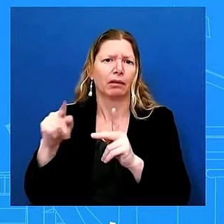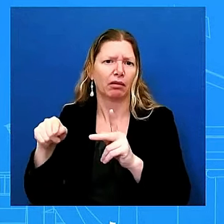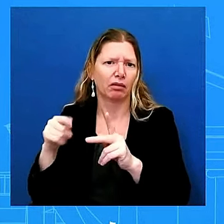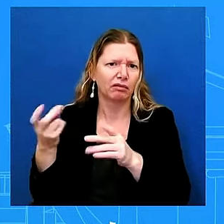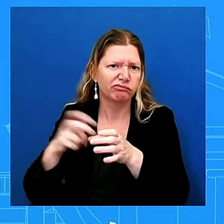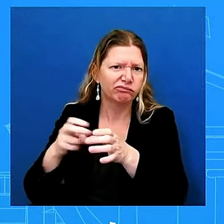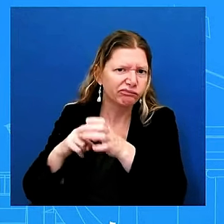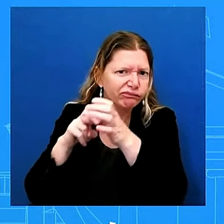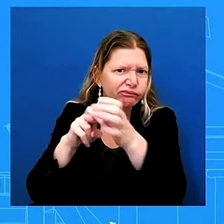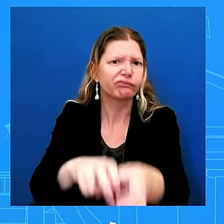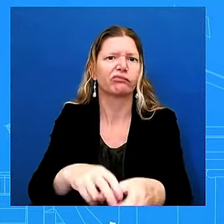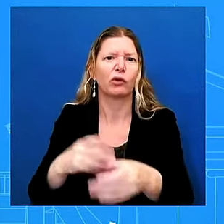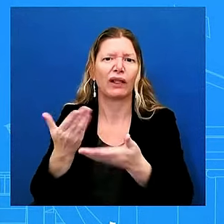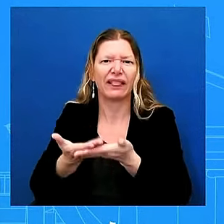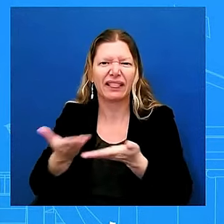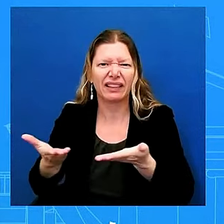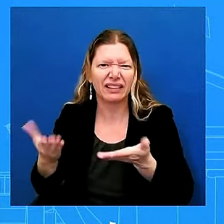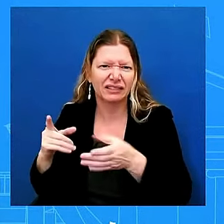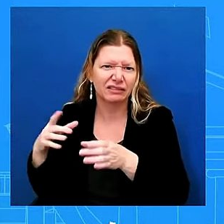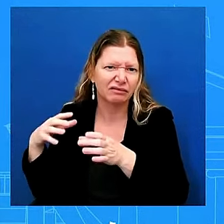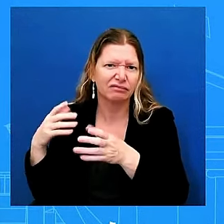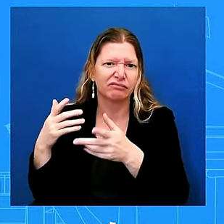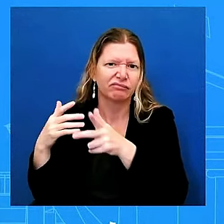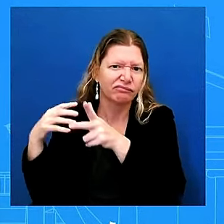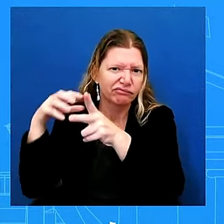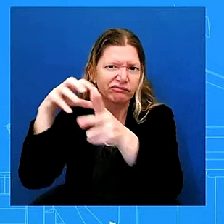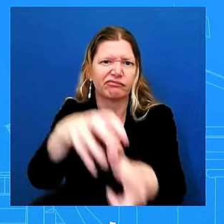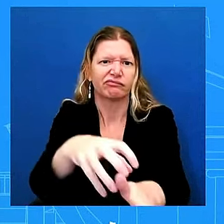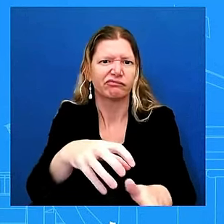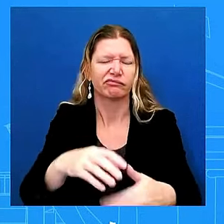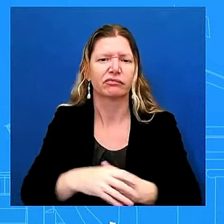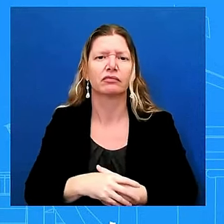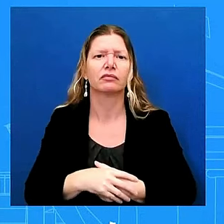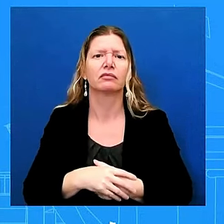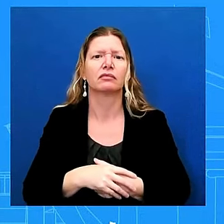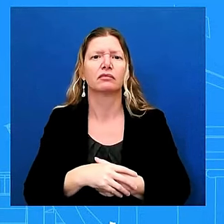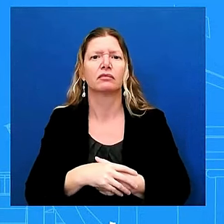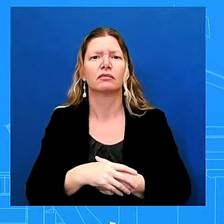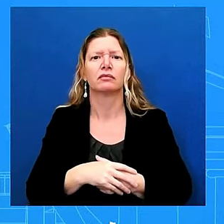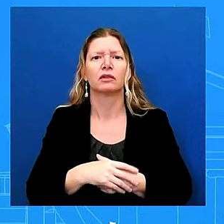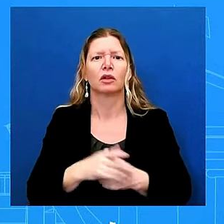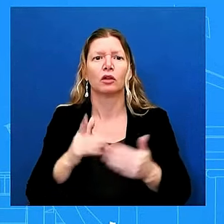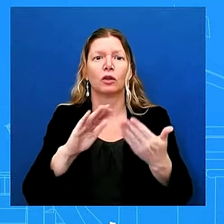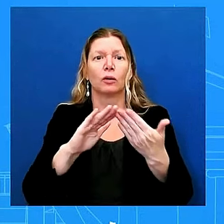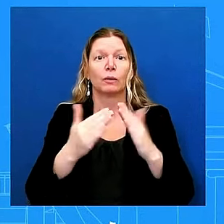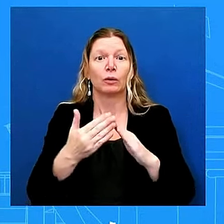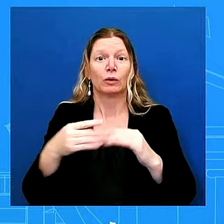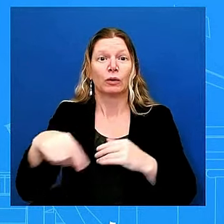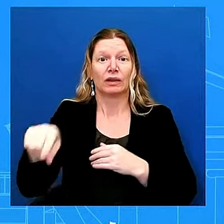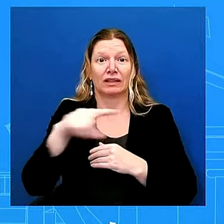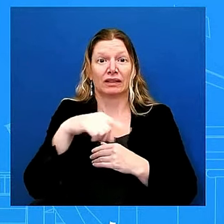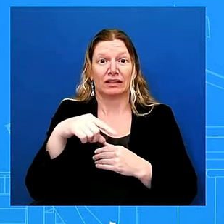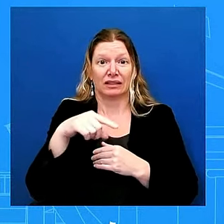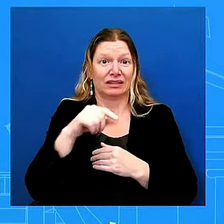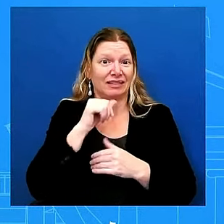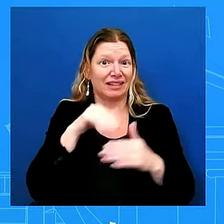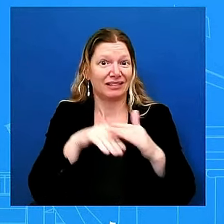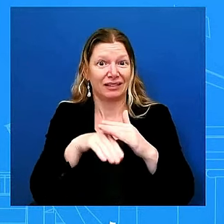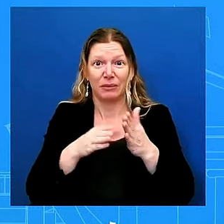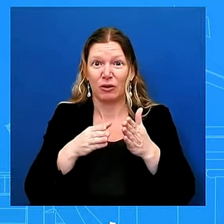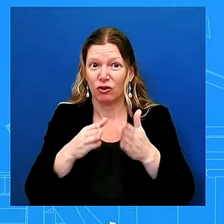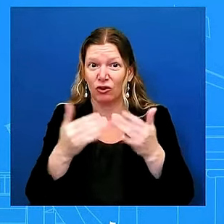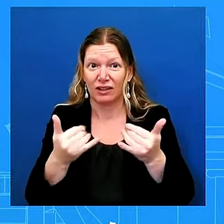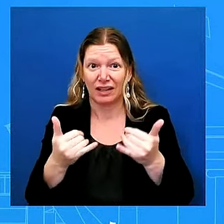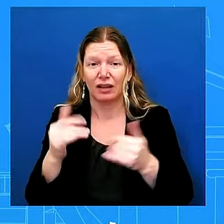road right now dod has also made available as i mentioned 30 high water vehicles available for search and rescue and rescue has set up five incident